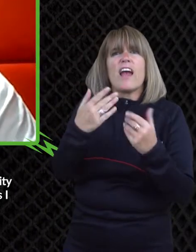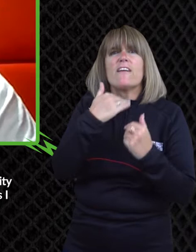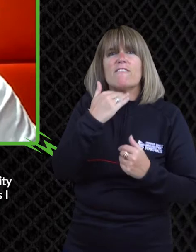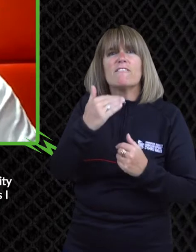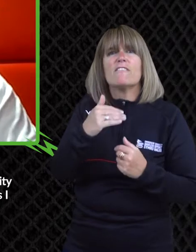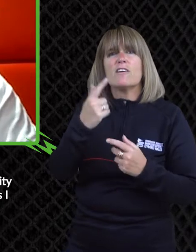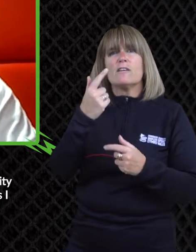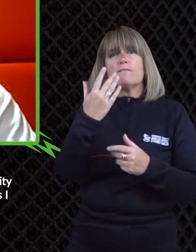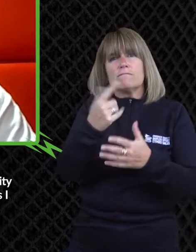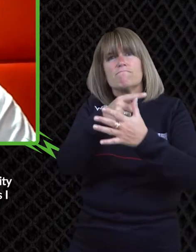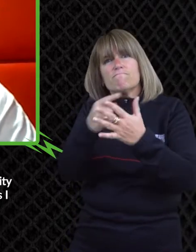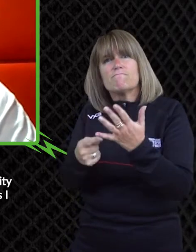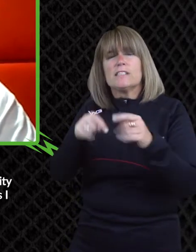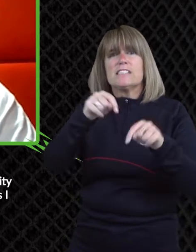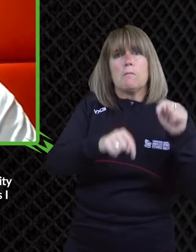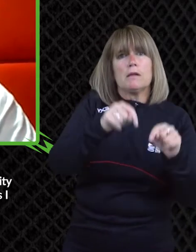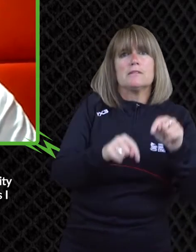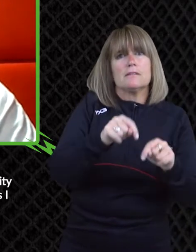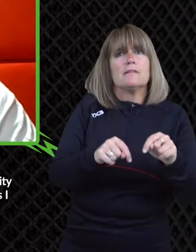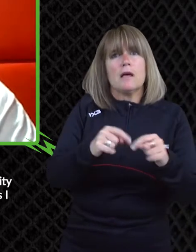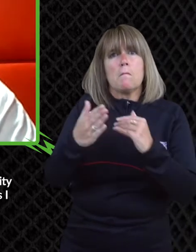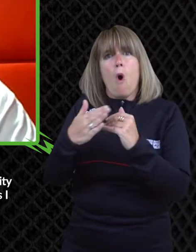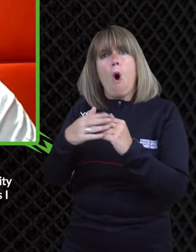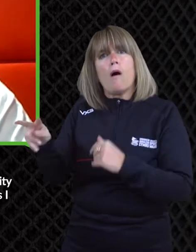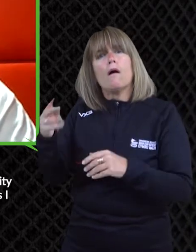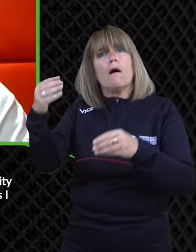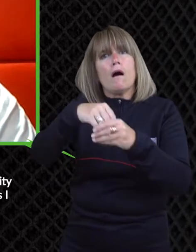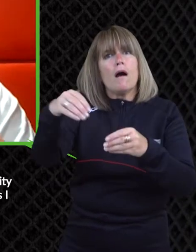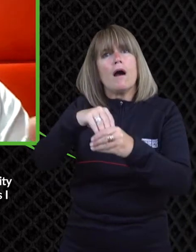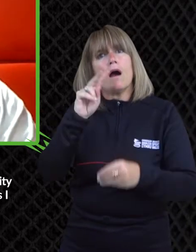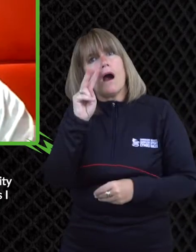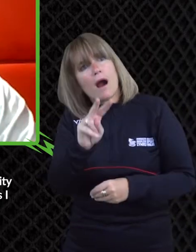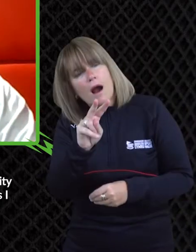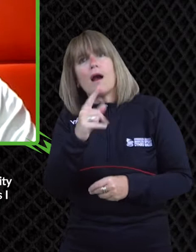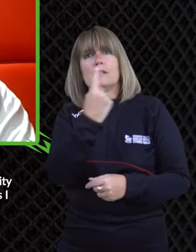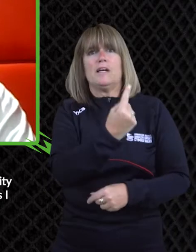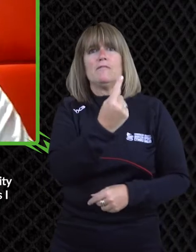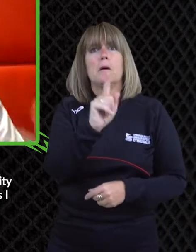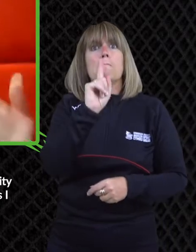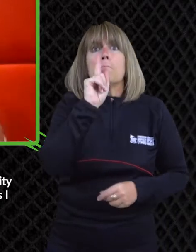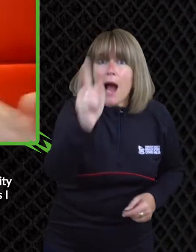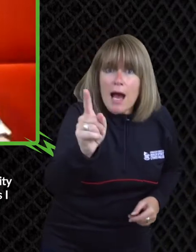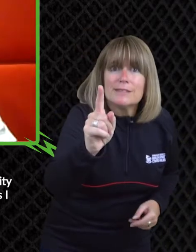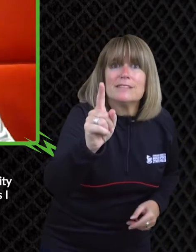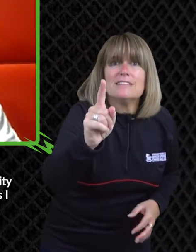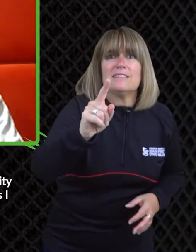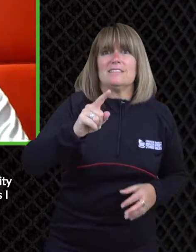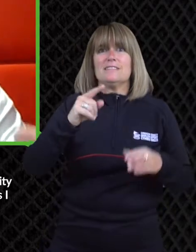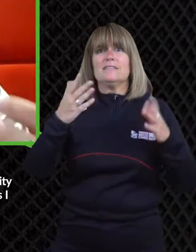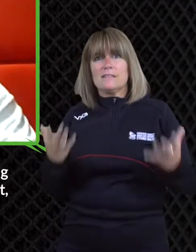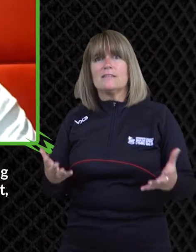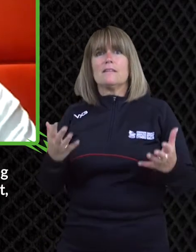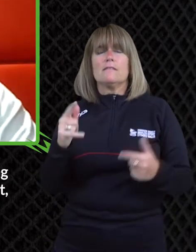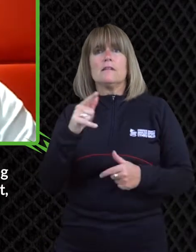estimate uh are disabled um and more people will participate if they see themselves doing it